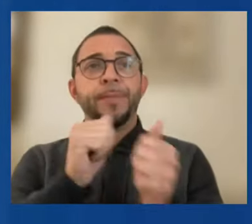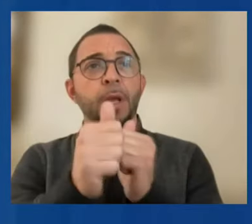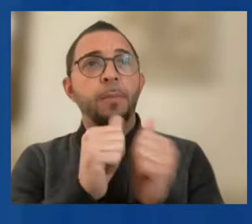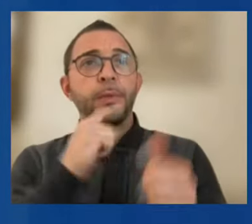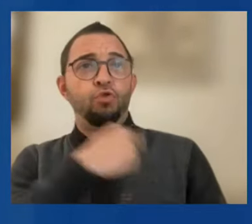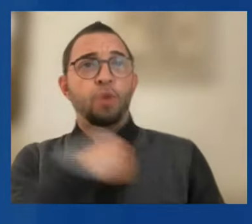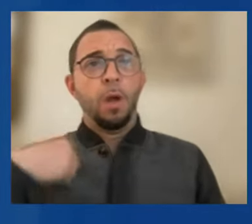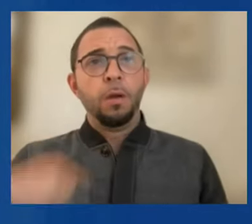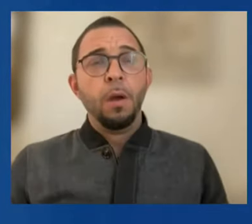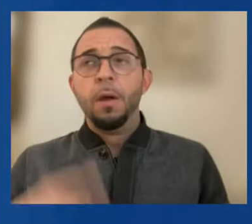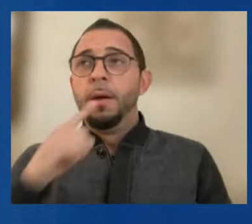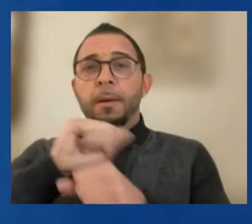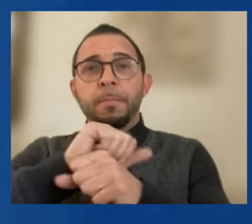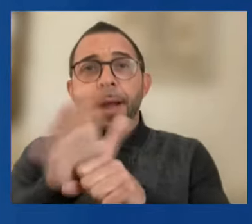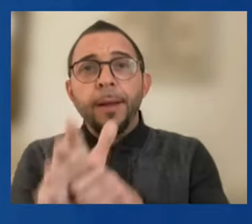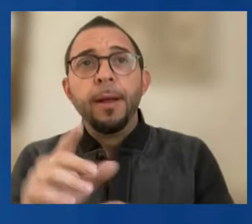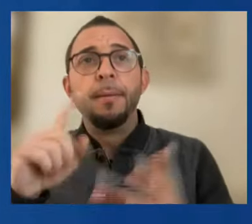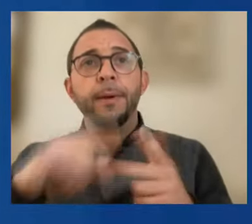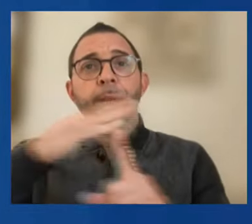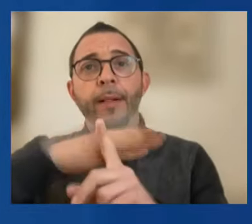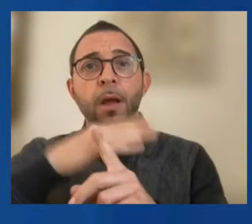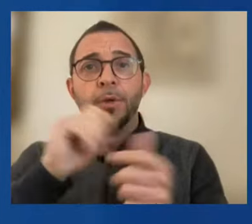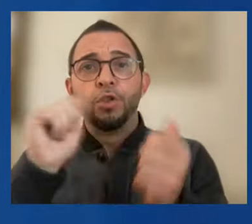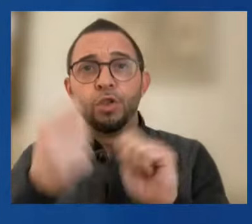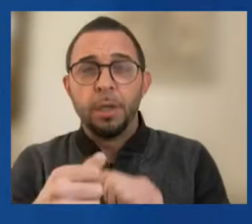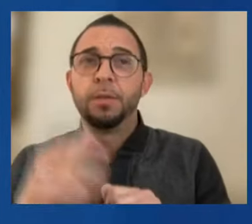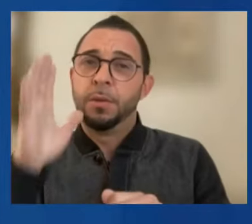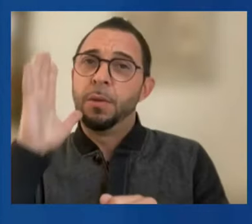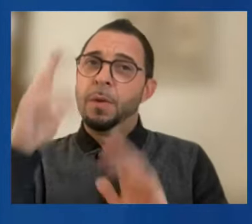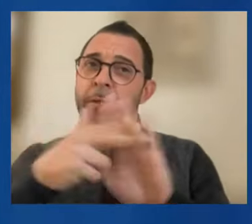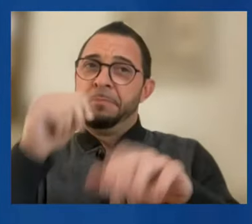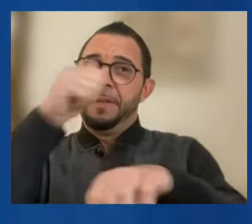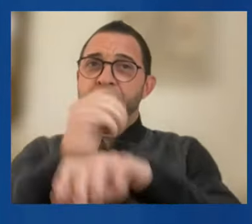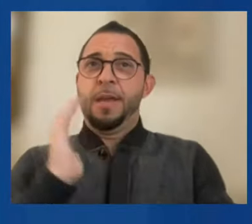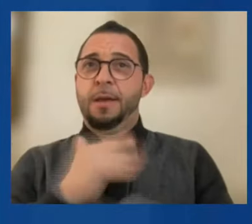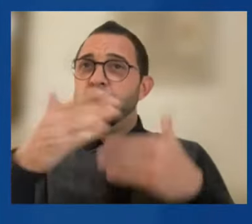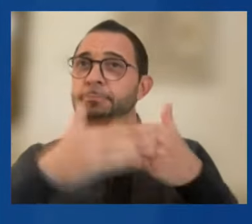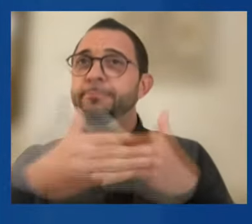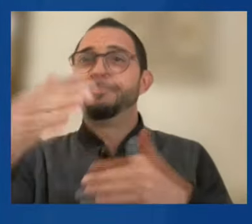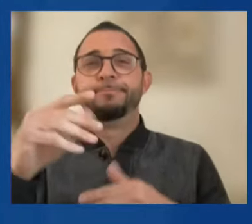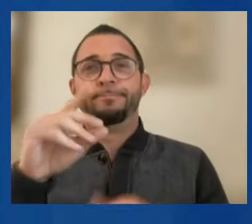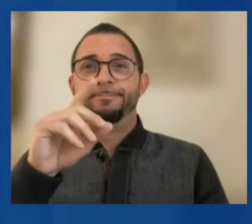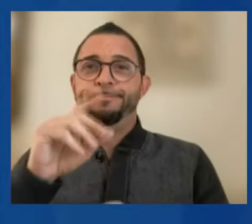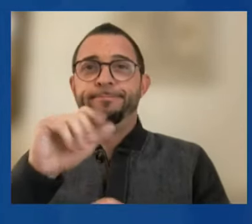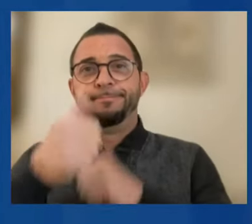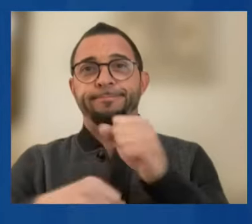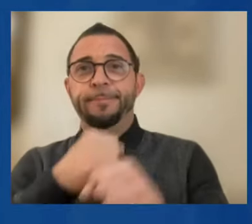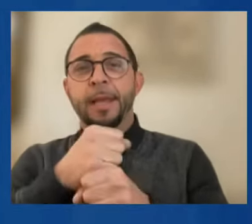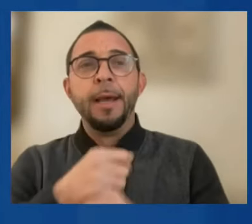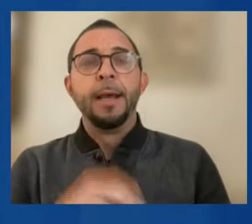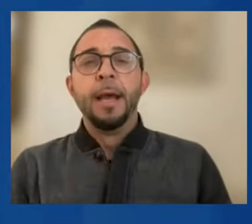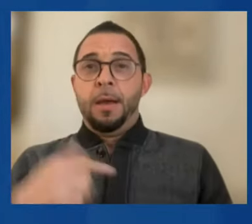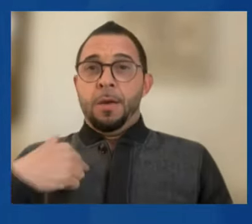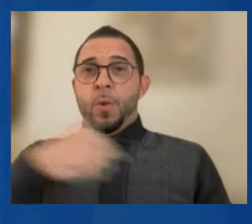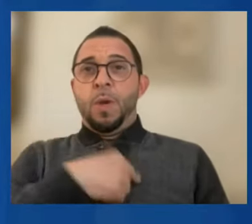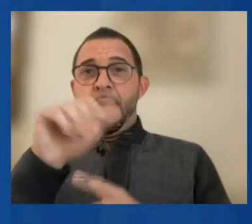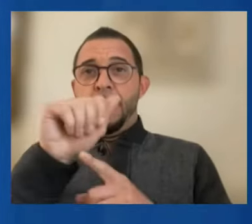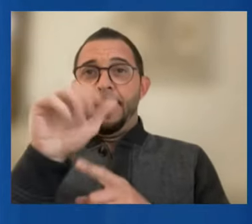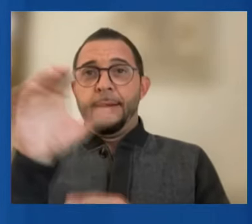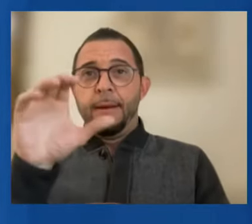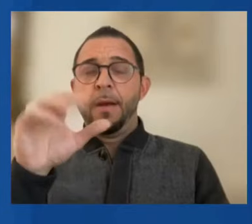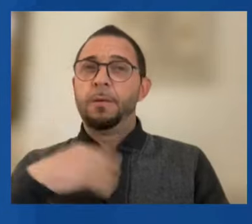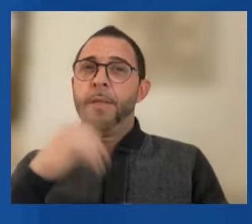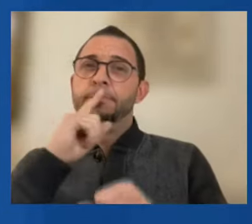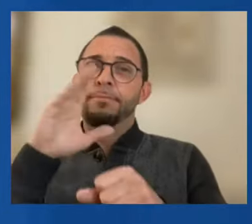to addressing climate change, will define the decade. And we are committed at the Atlantic Council to ensuring the right solutions